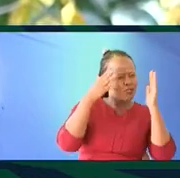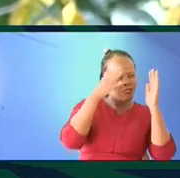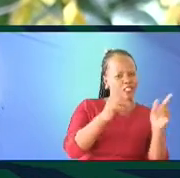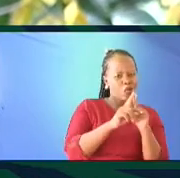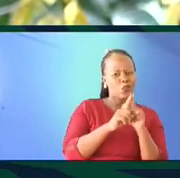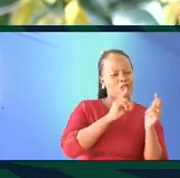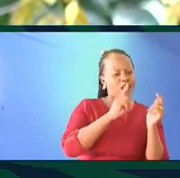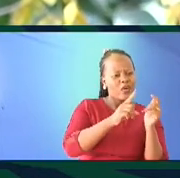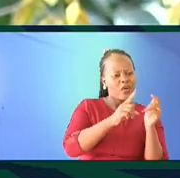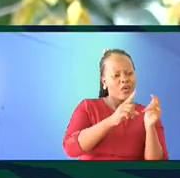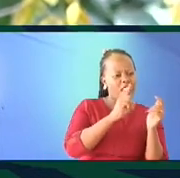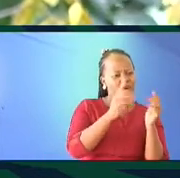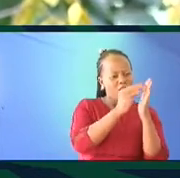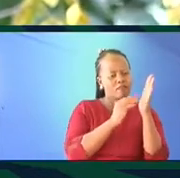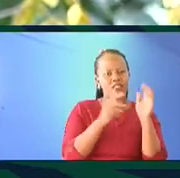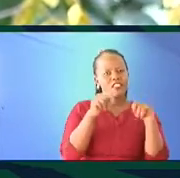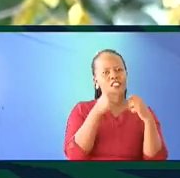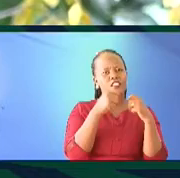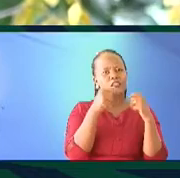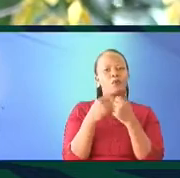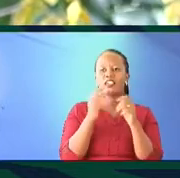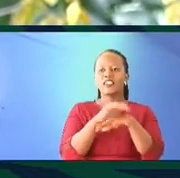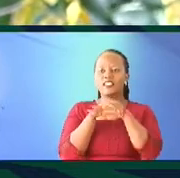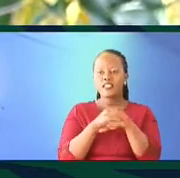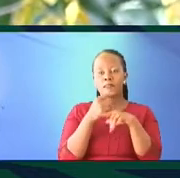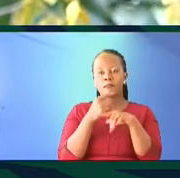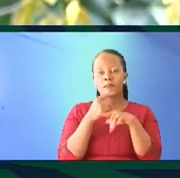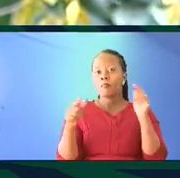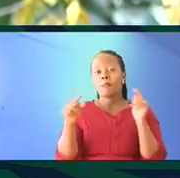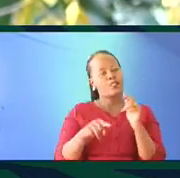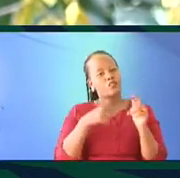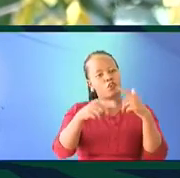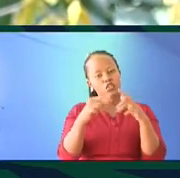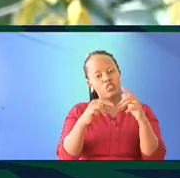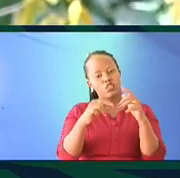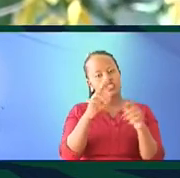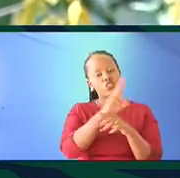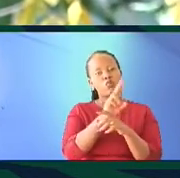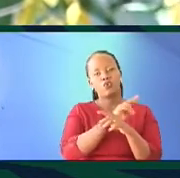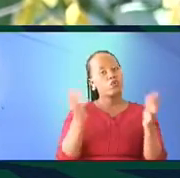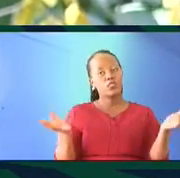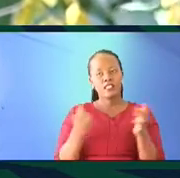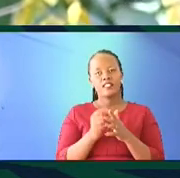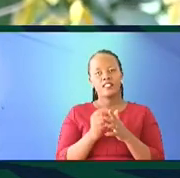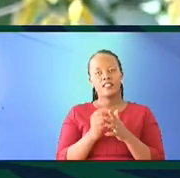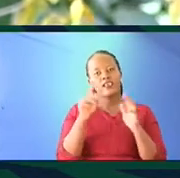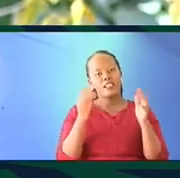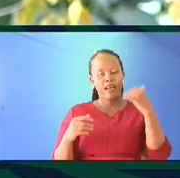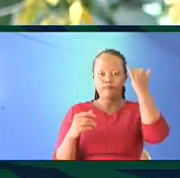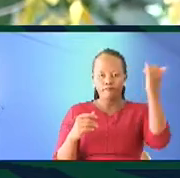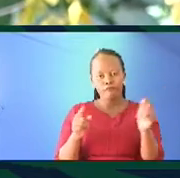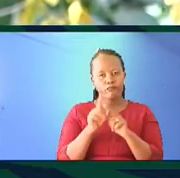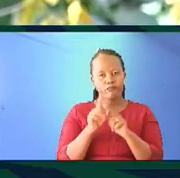instructions that are given in broken English, but the fact of the matter is that we are using them. They have innovated.